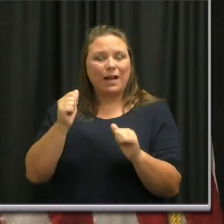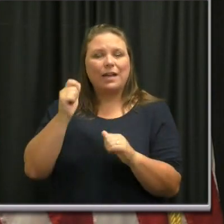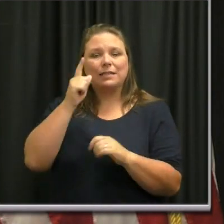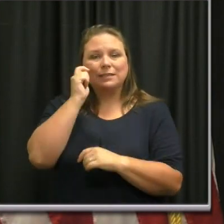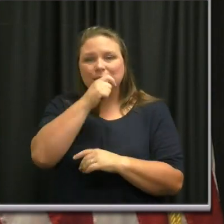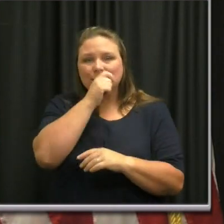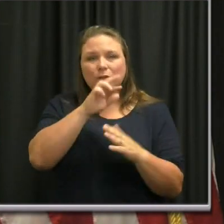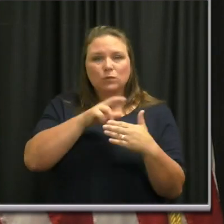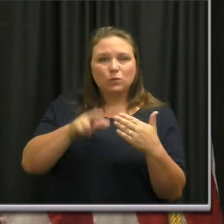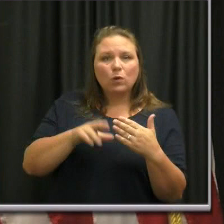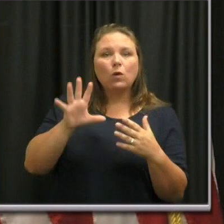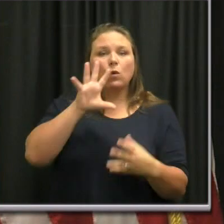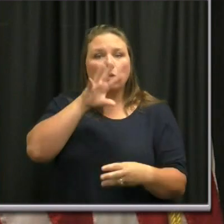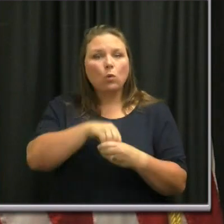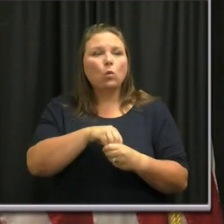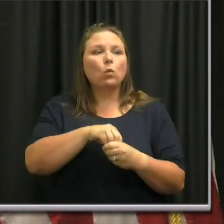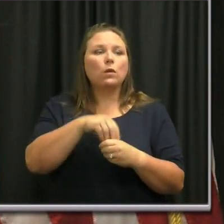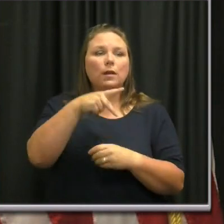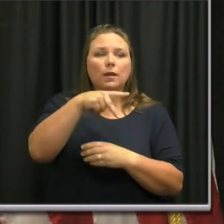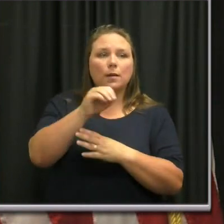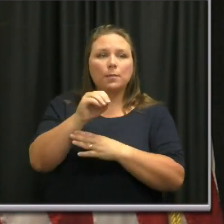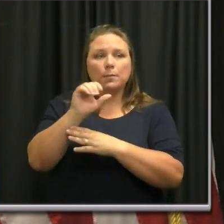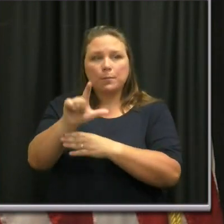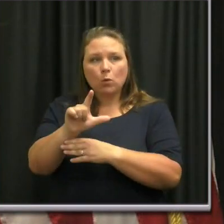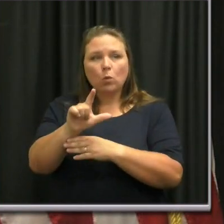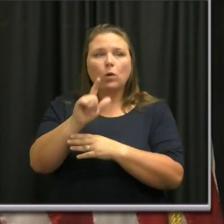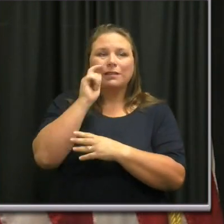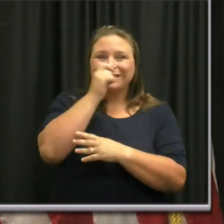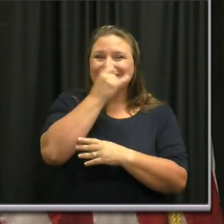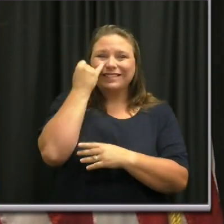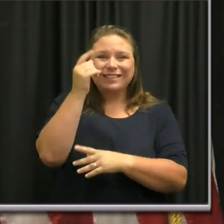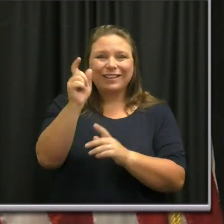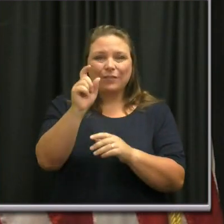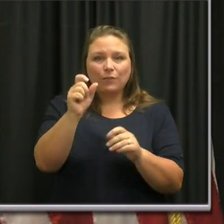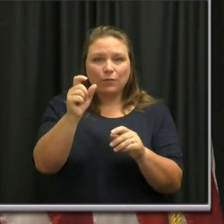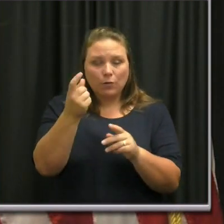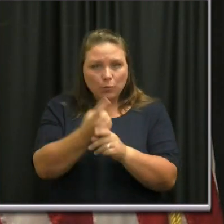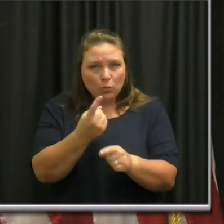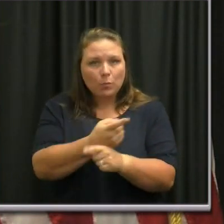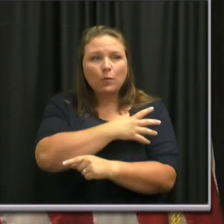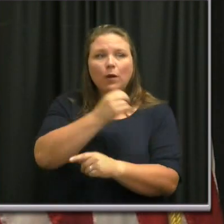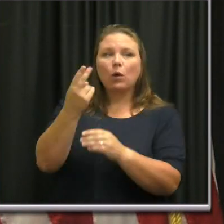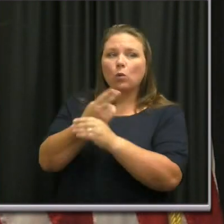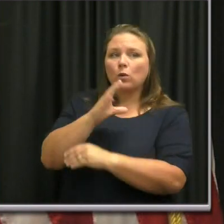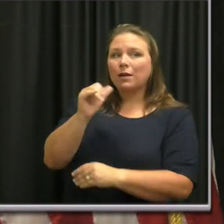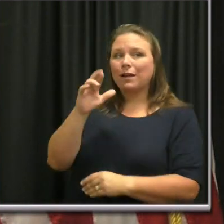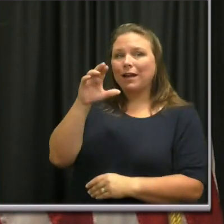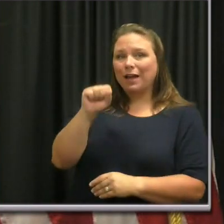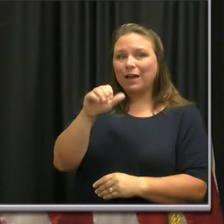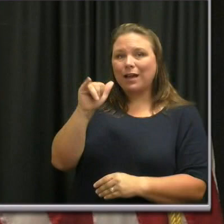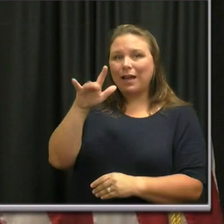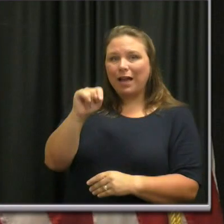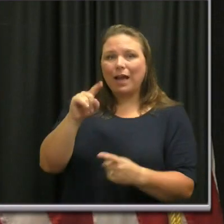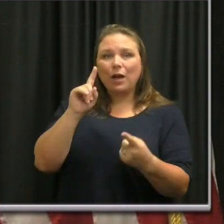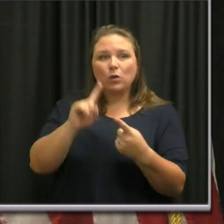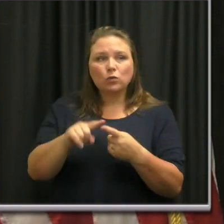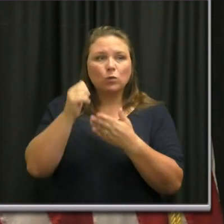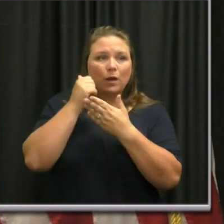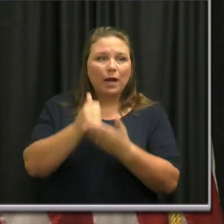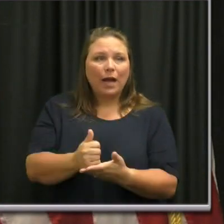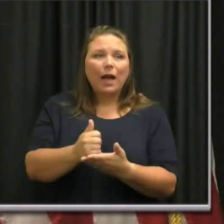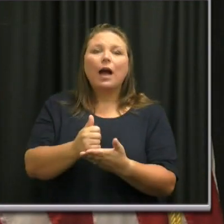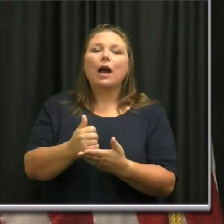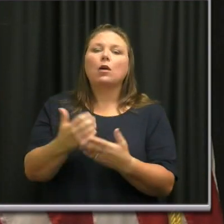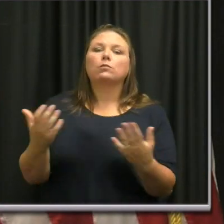including the implementation of pool testing where appropriate, and using the state's CARES Act funds to incentivize more